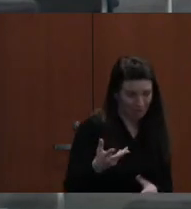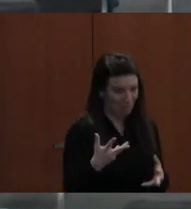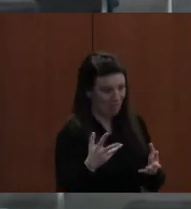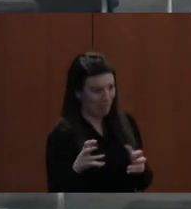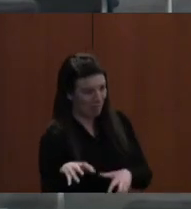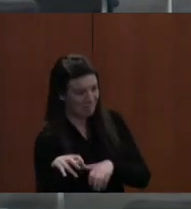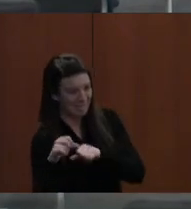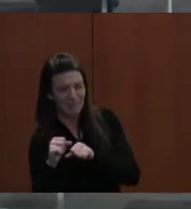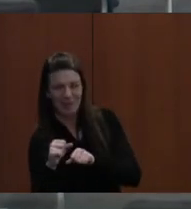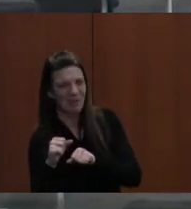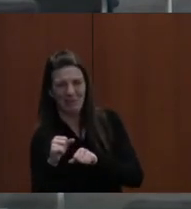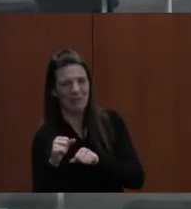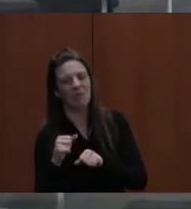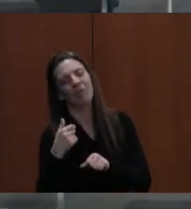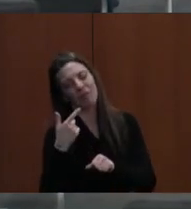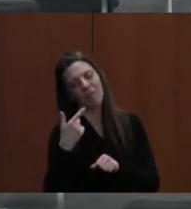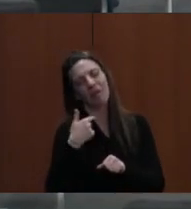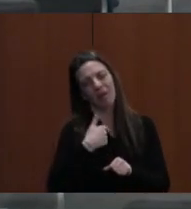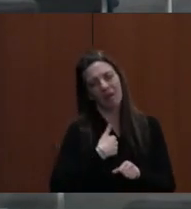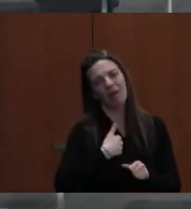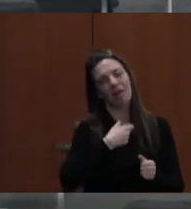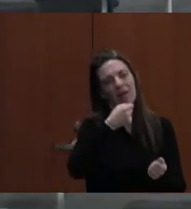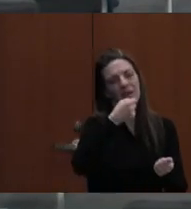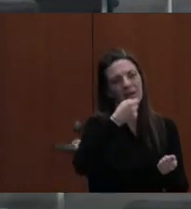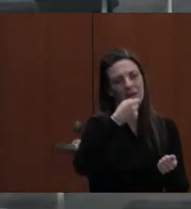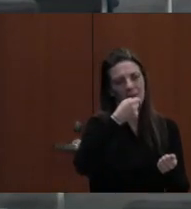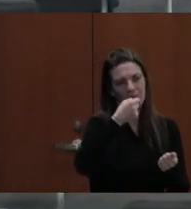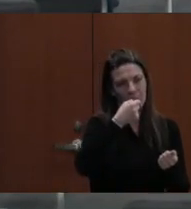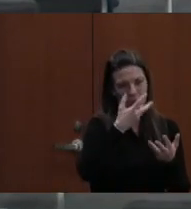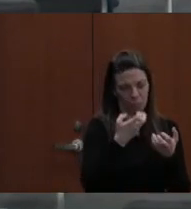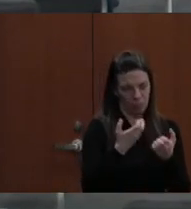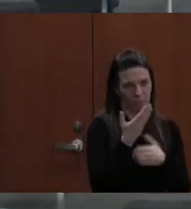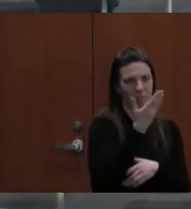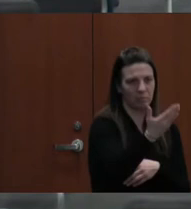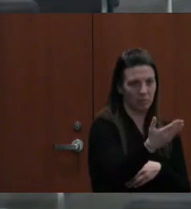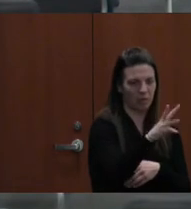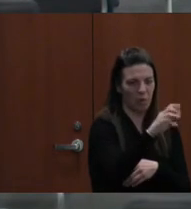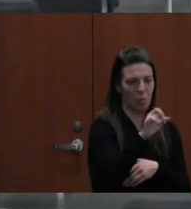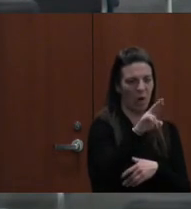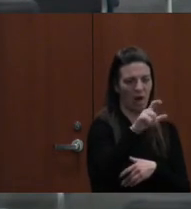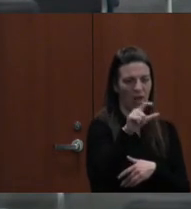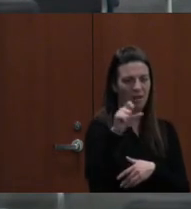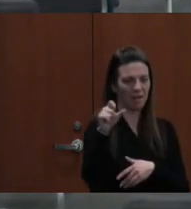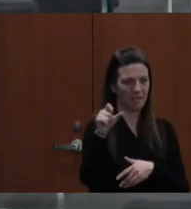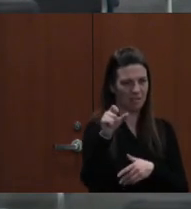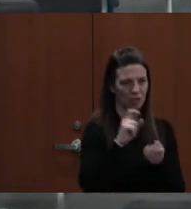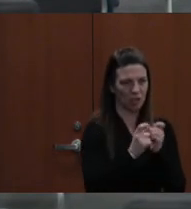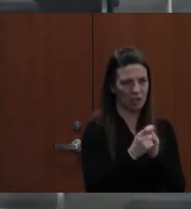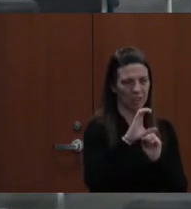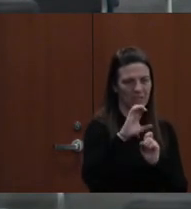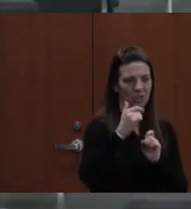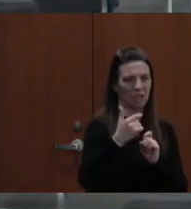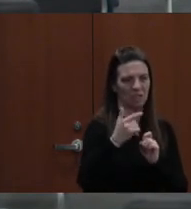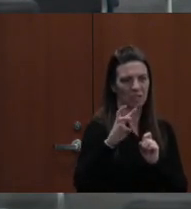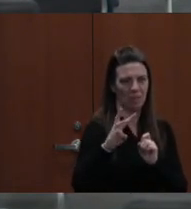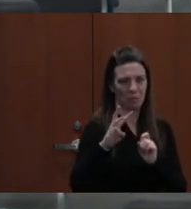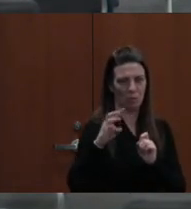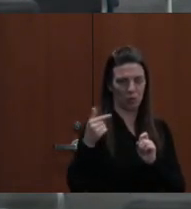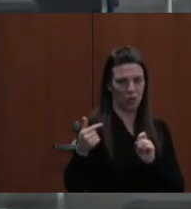I'M MOVING TO APPROVE THE AWARD FOR WIRLESS ACCESS POINTS TO CDWG at a cost of $426